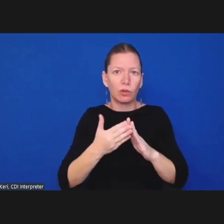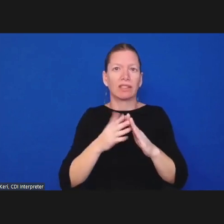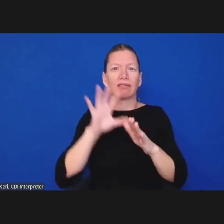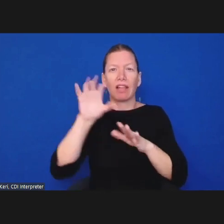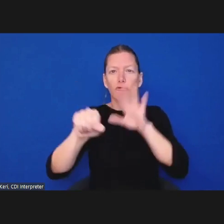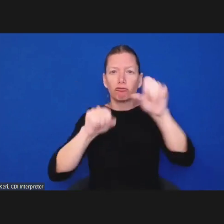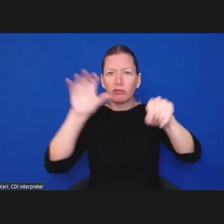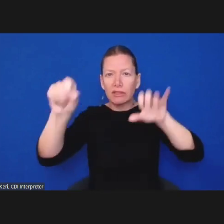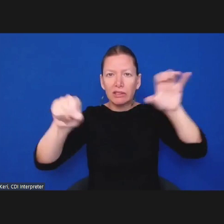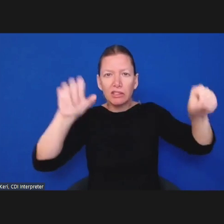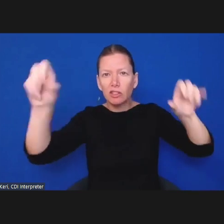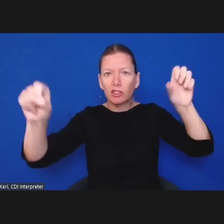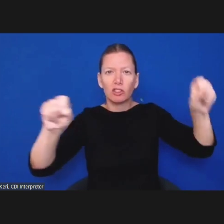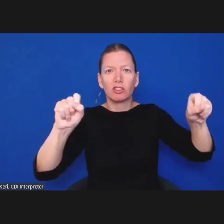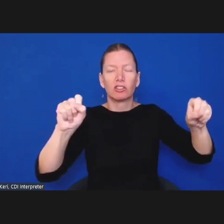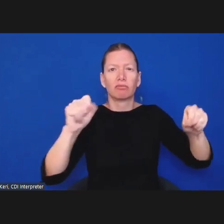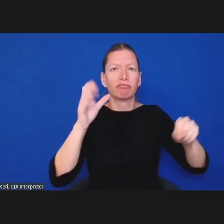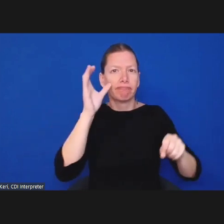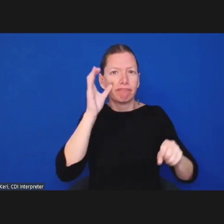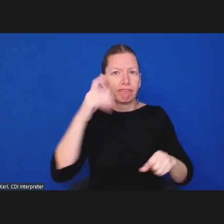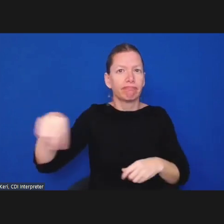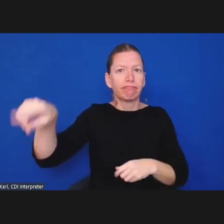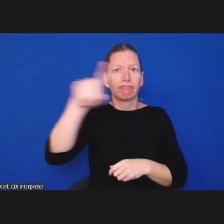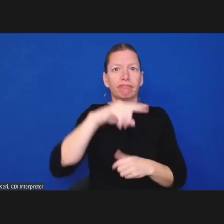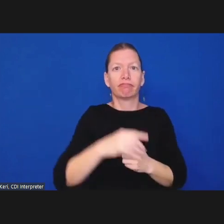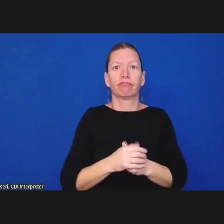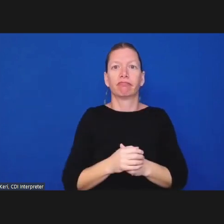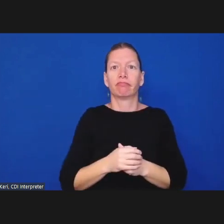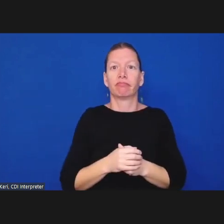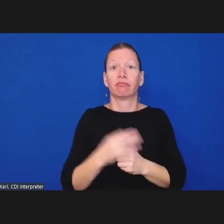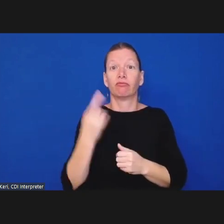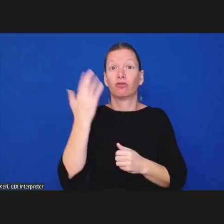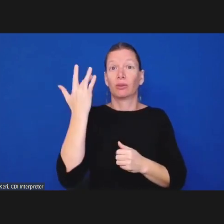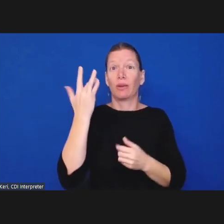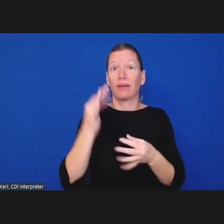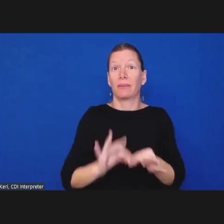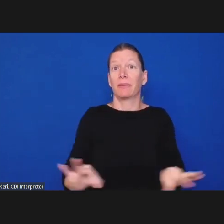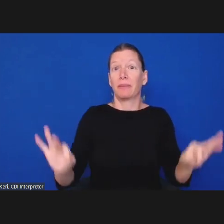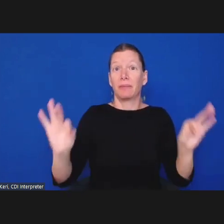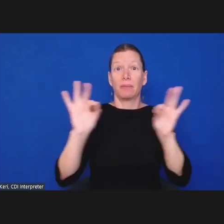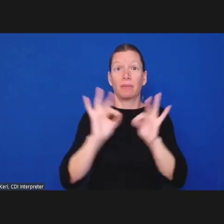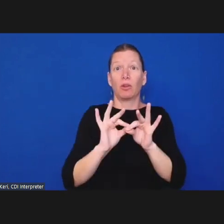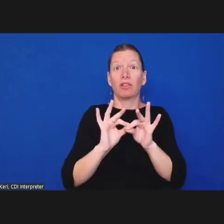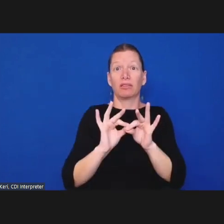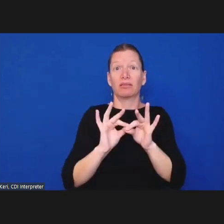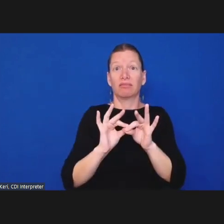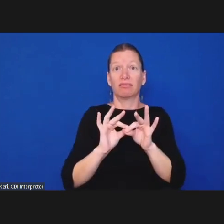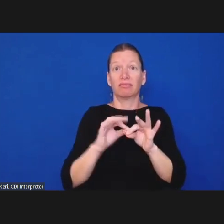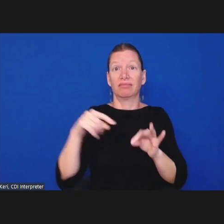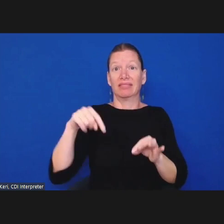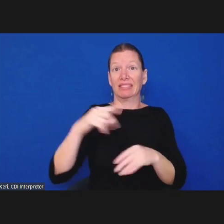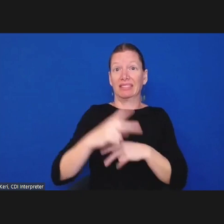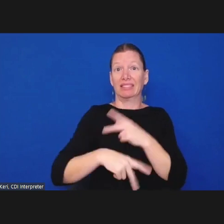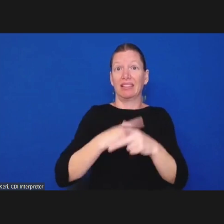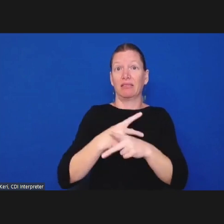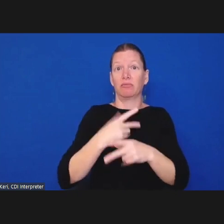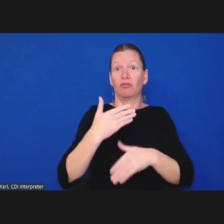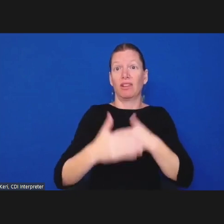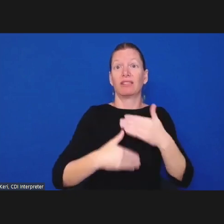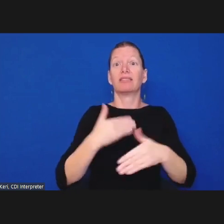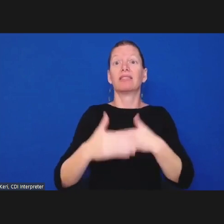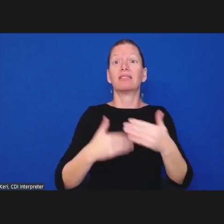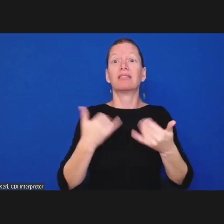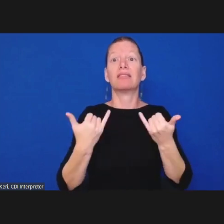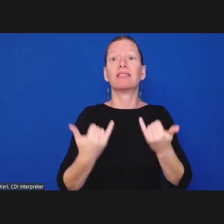it's so important um to do this kind of process on the front end is because you